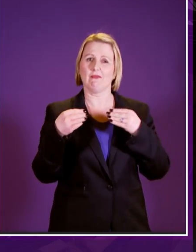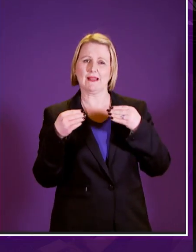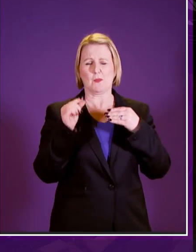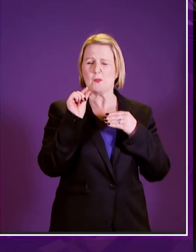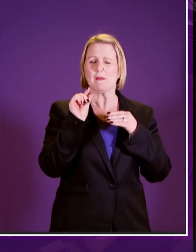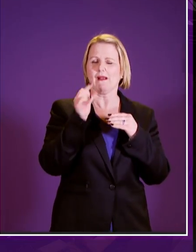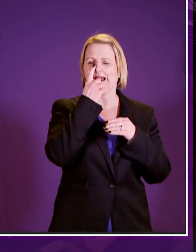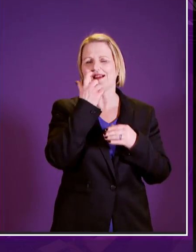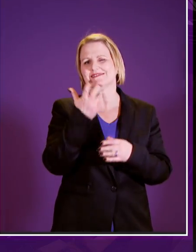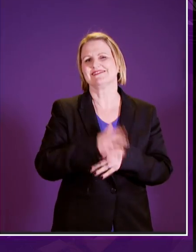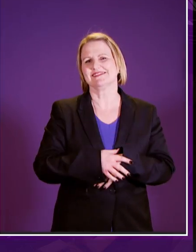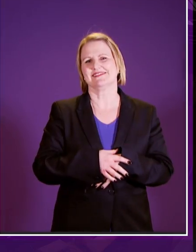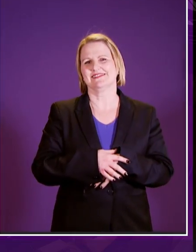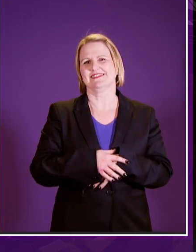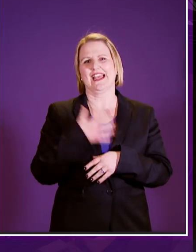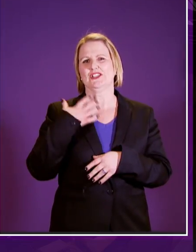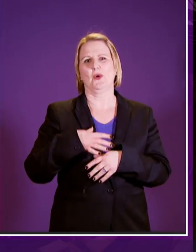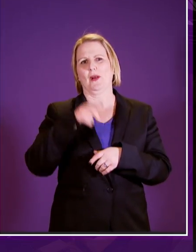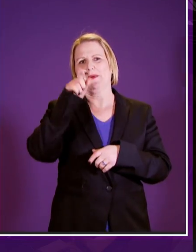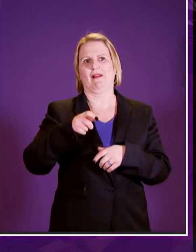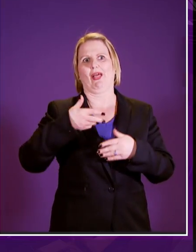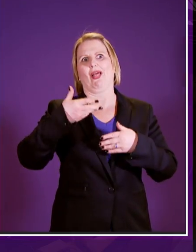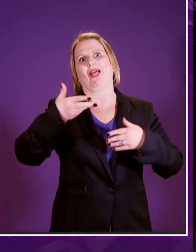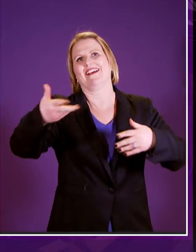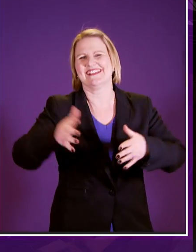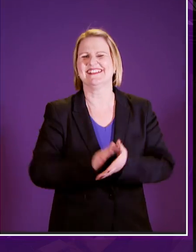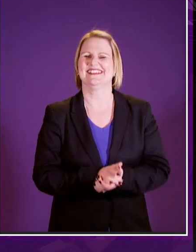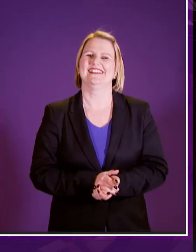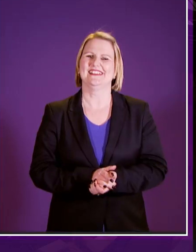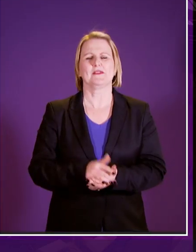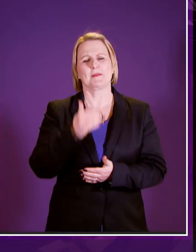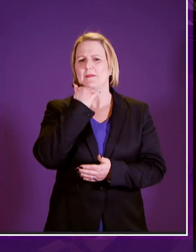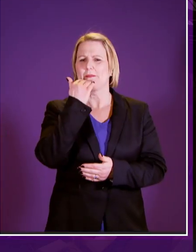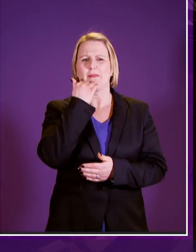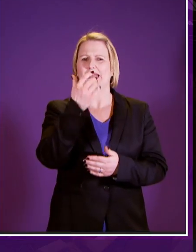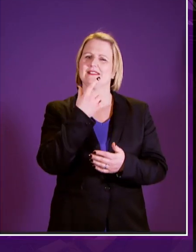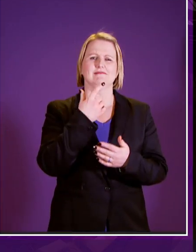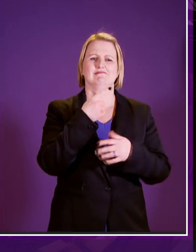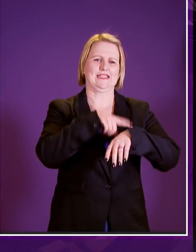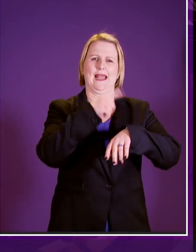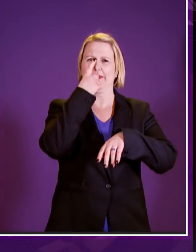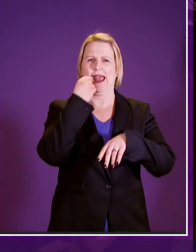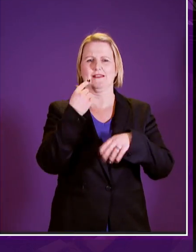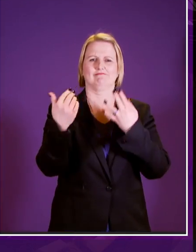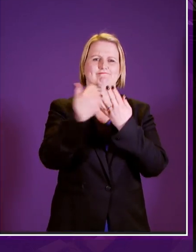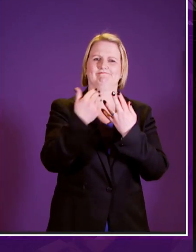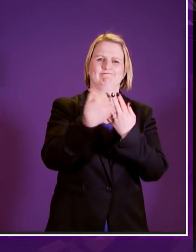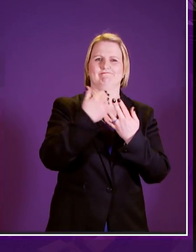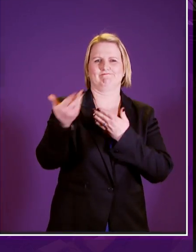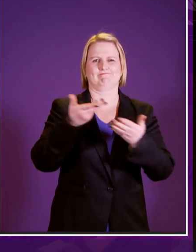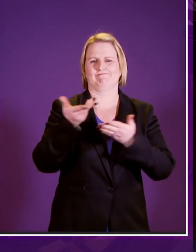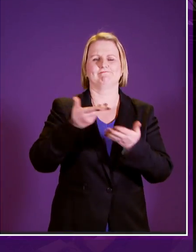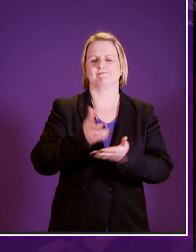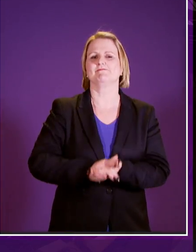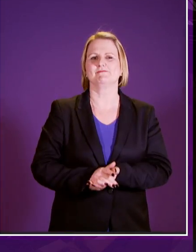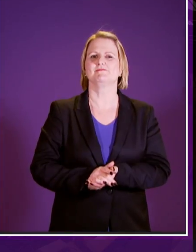with the speaking times as long as no one goes over the top and plenty of space for interventions too and I call on Jane